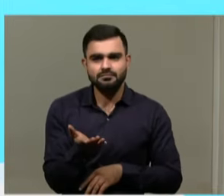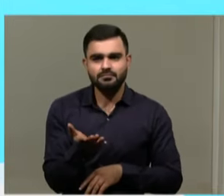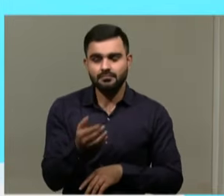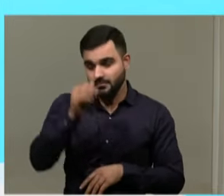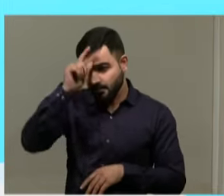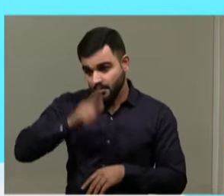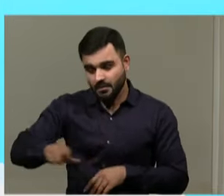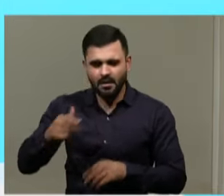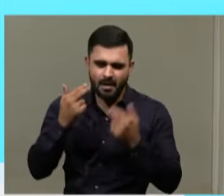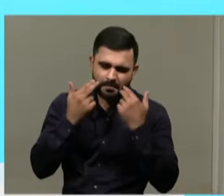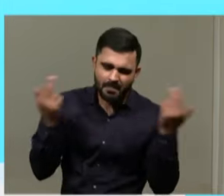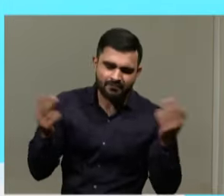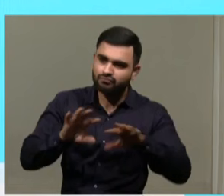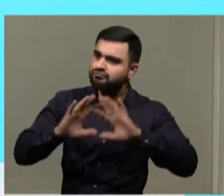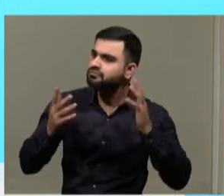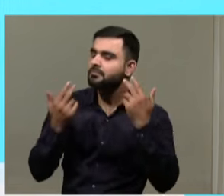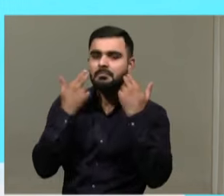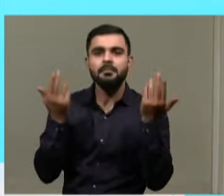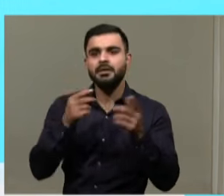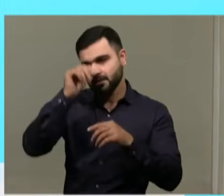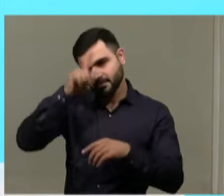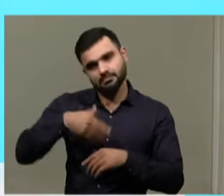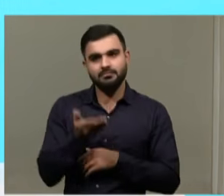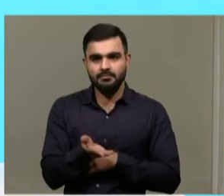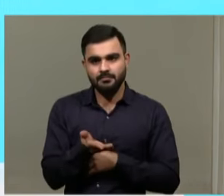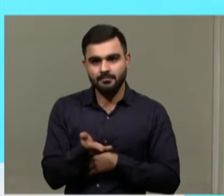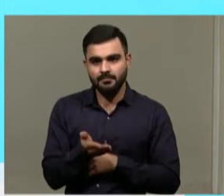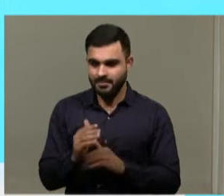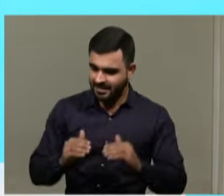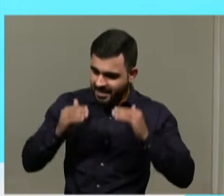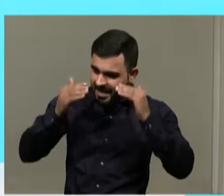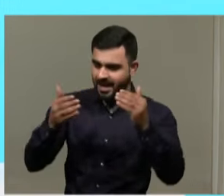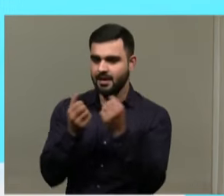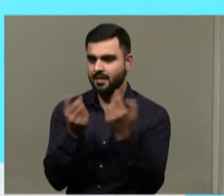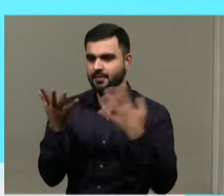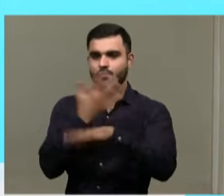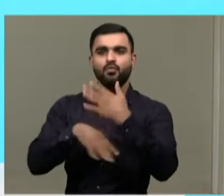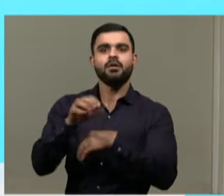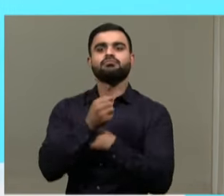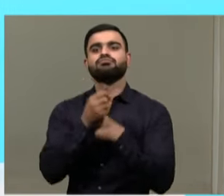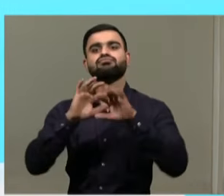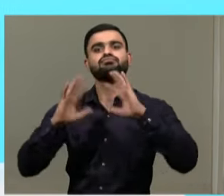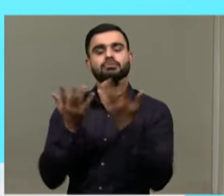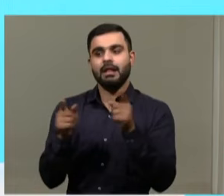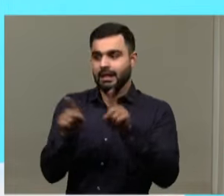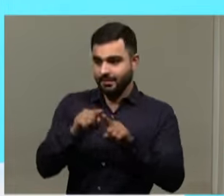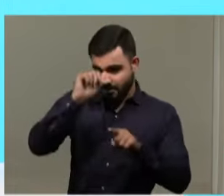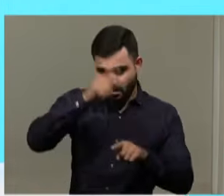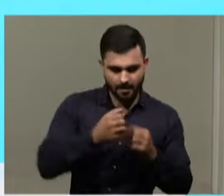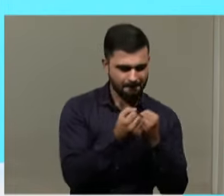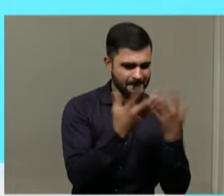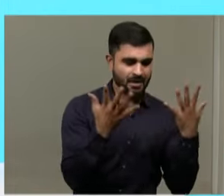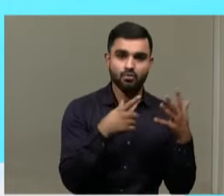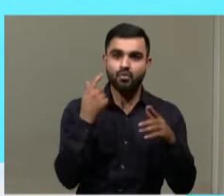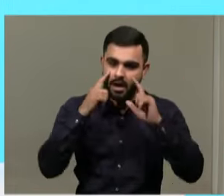India is the most populous country in the world. It will also have the highest number of disabled people in this world. And who should we